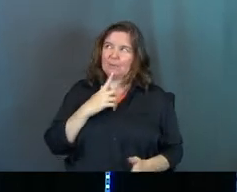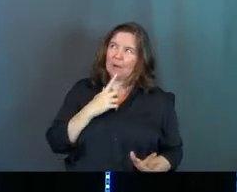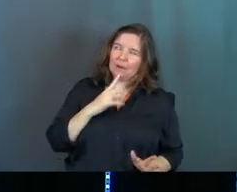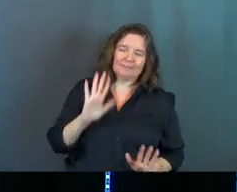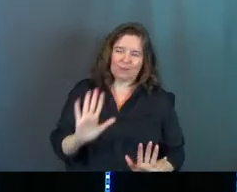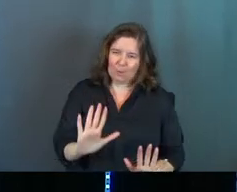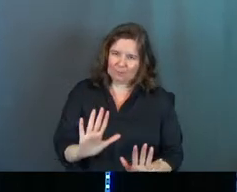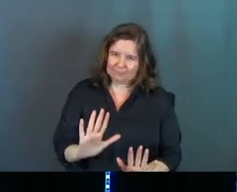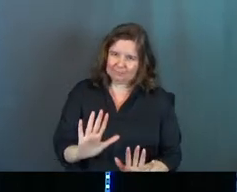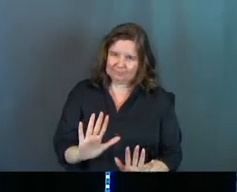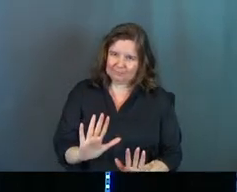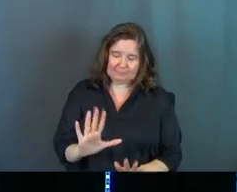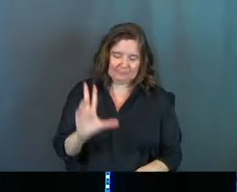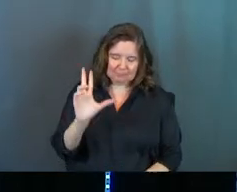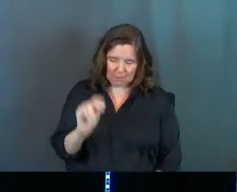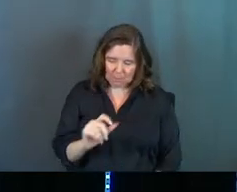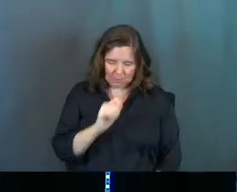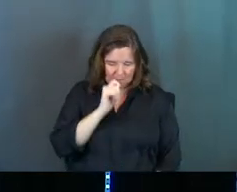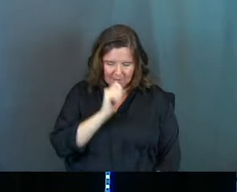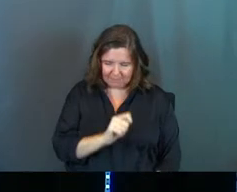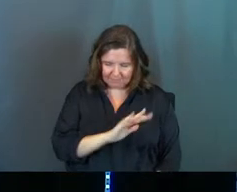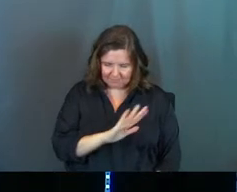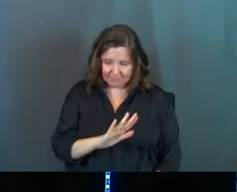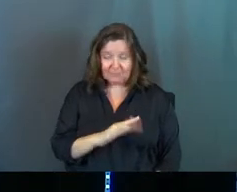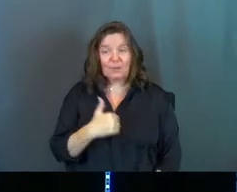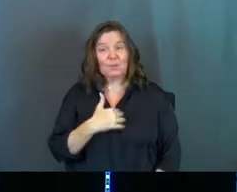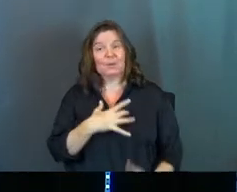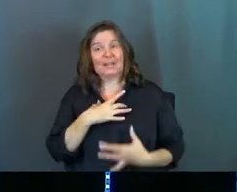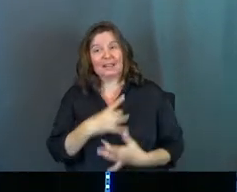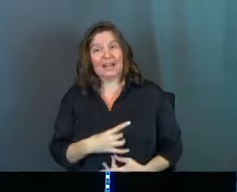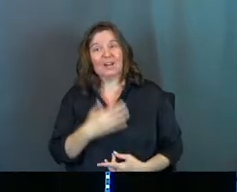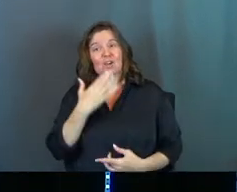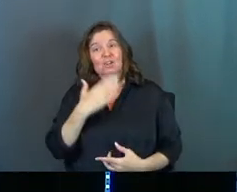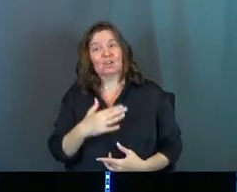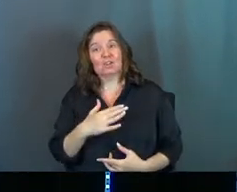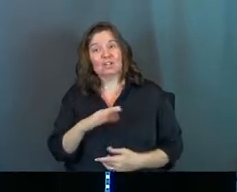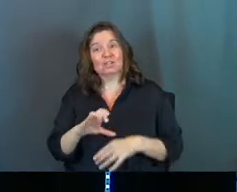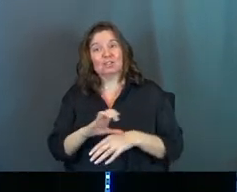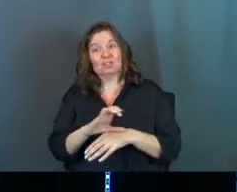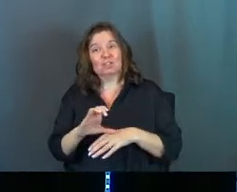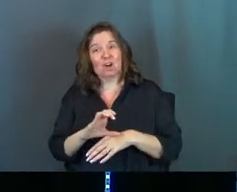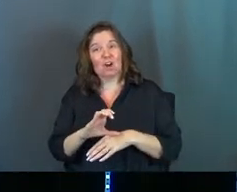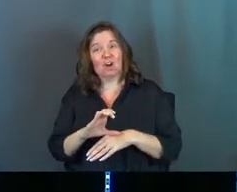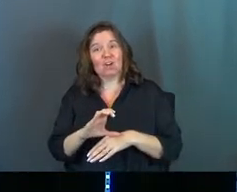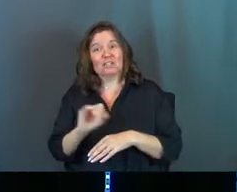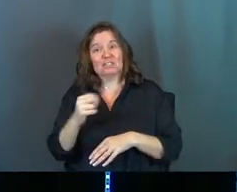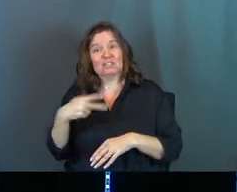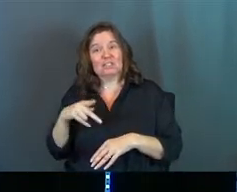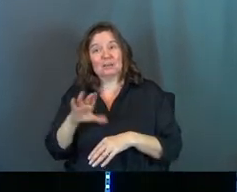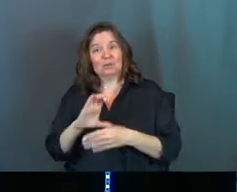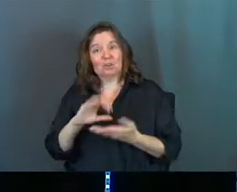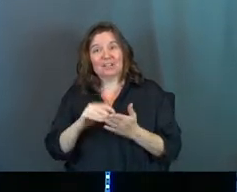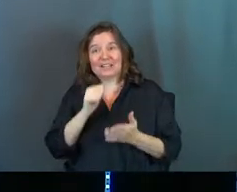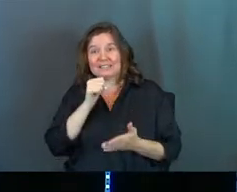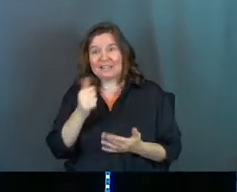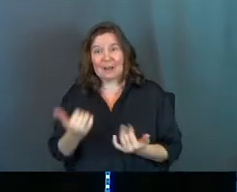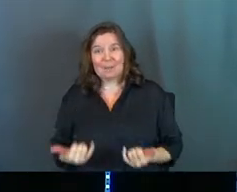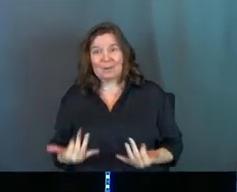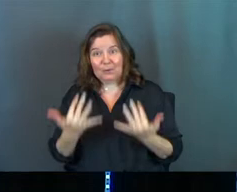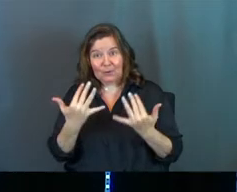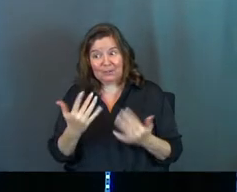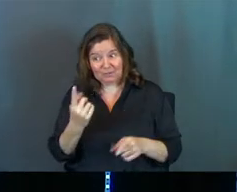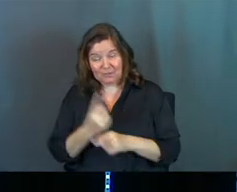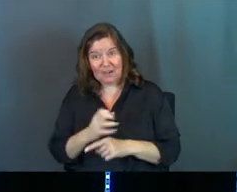like, no, no, no, no, no. Absolutely not. We like a good chocolate chip cookie that's not overdone.